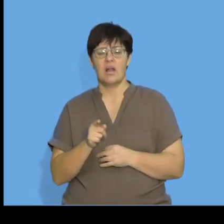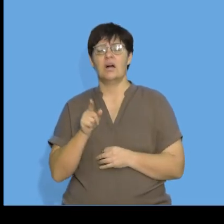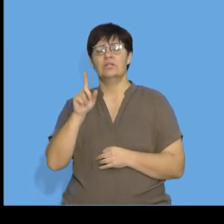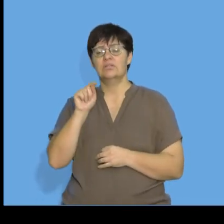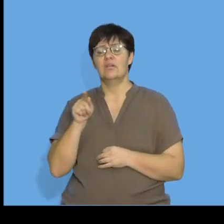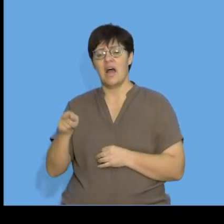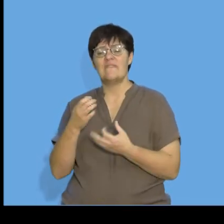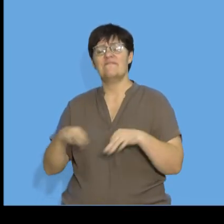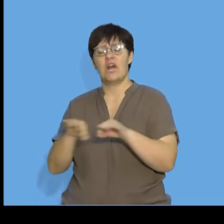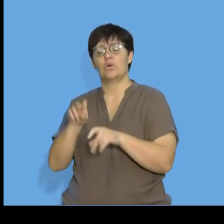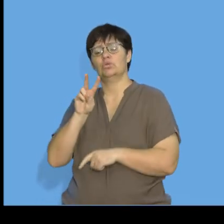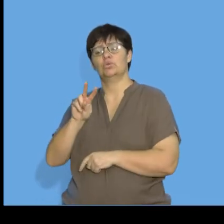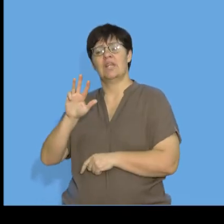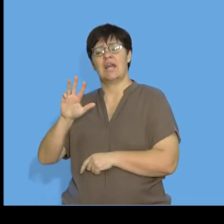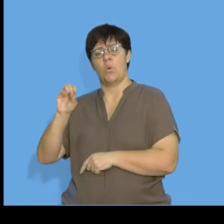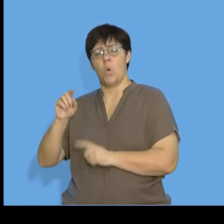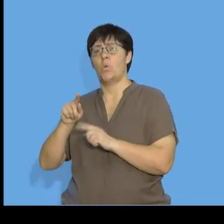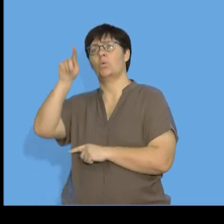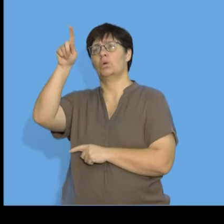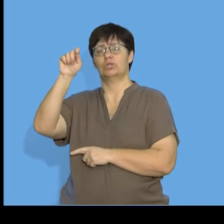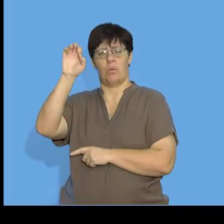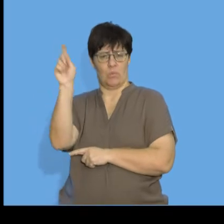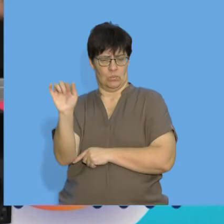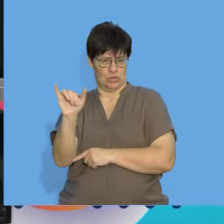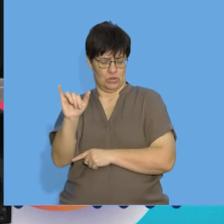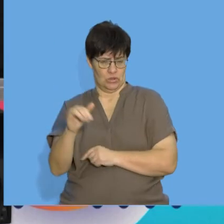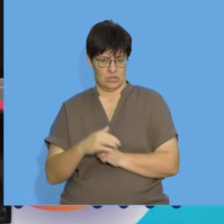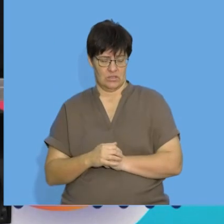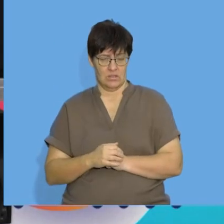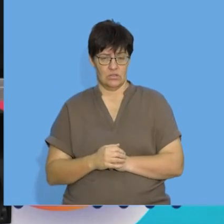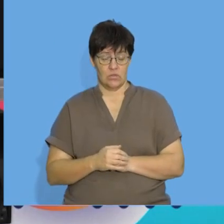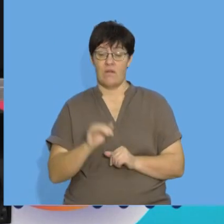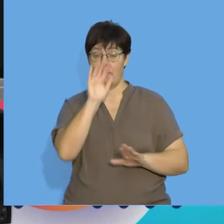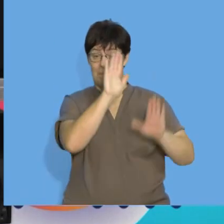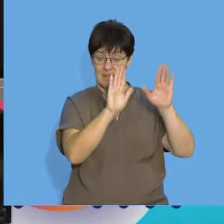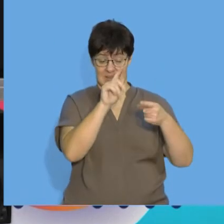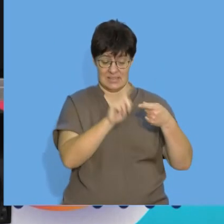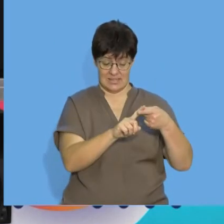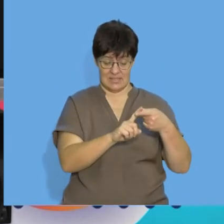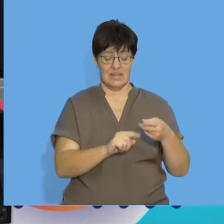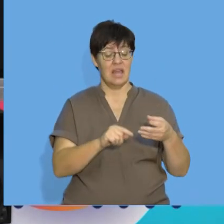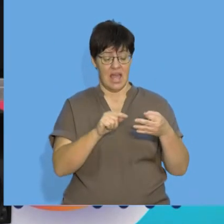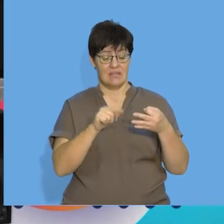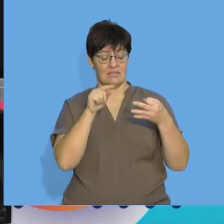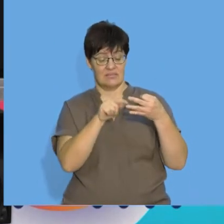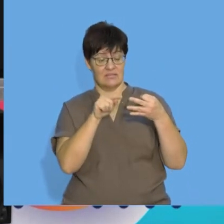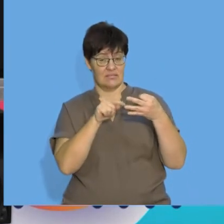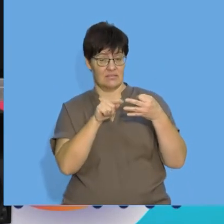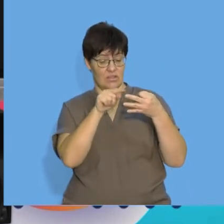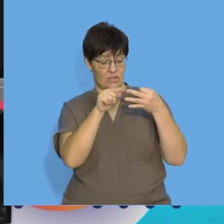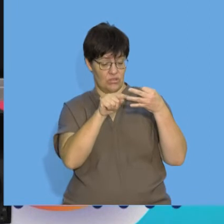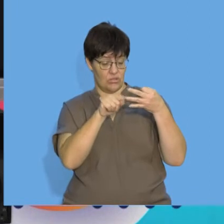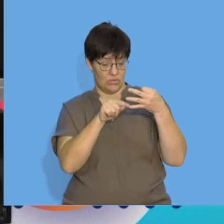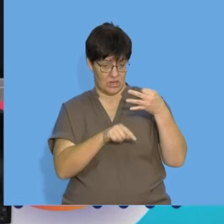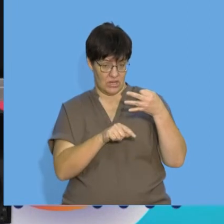290 so we have a pattern and three specific questions